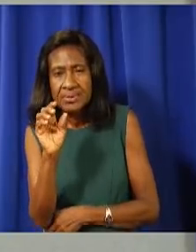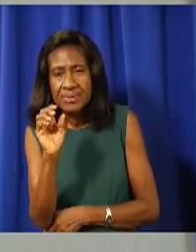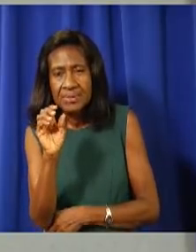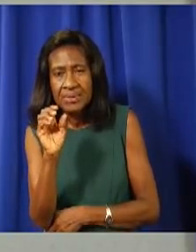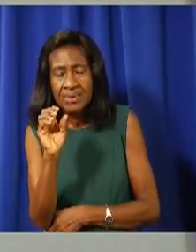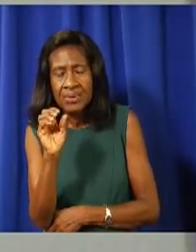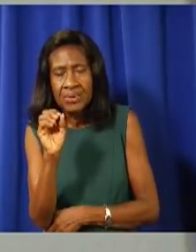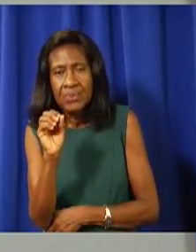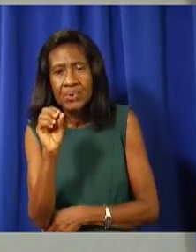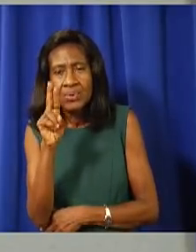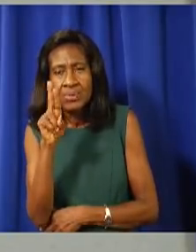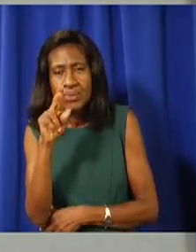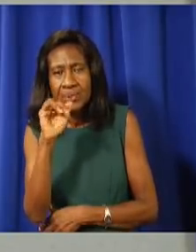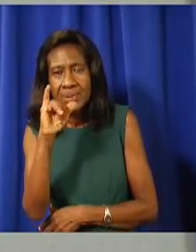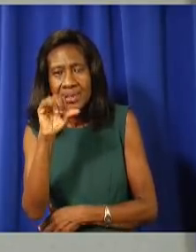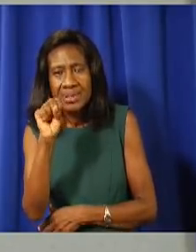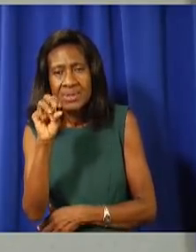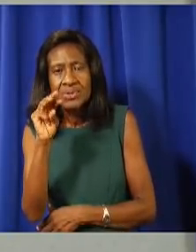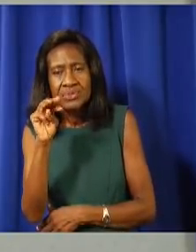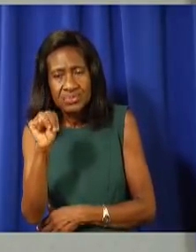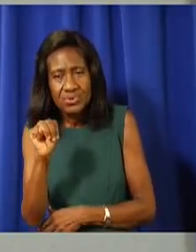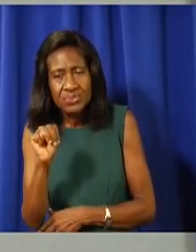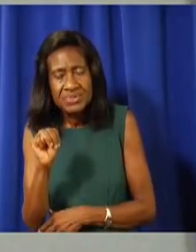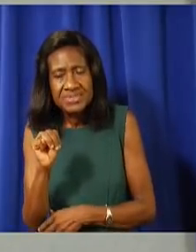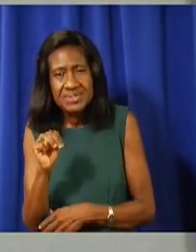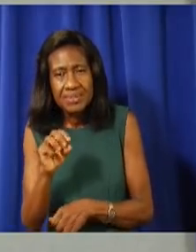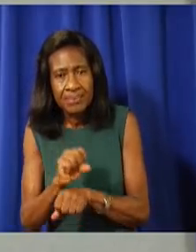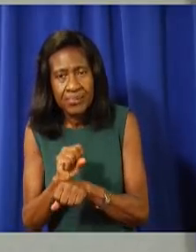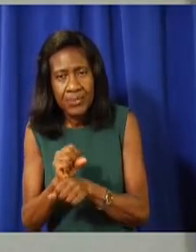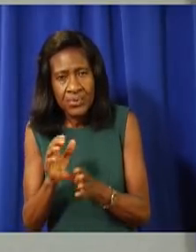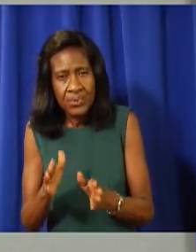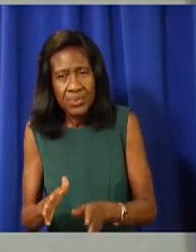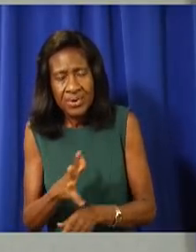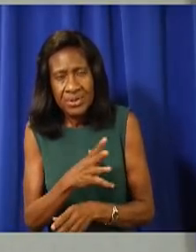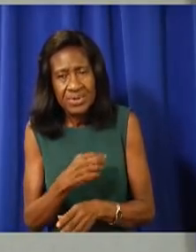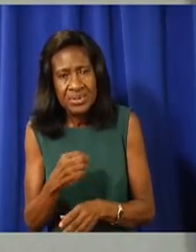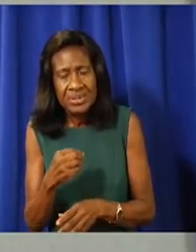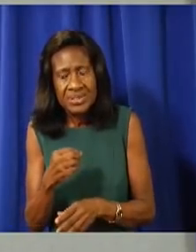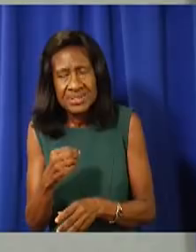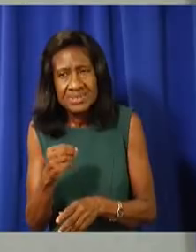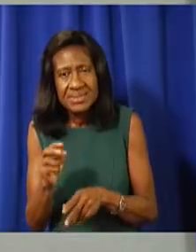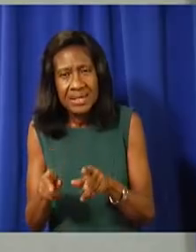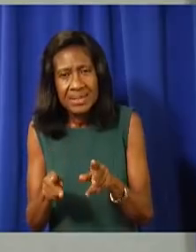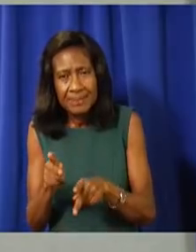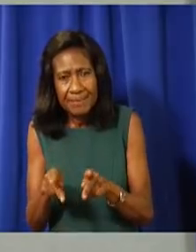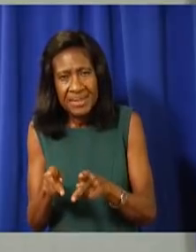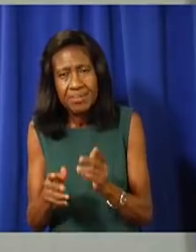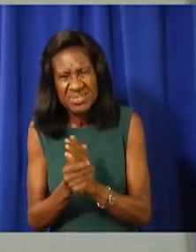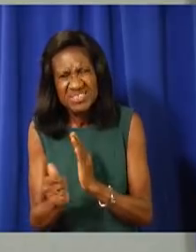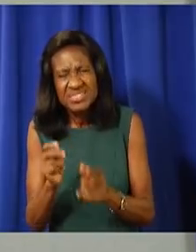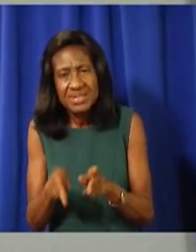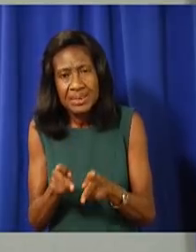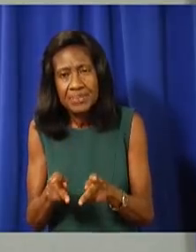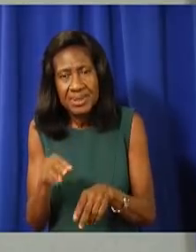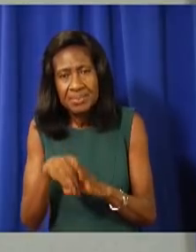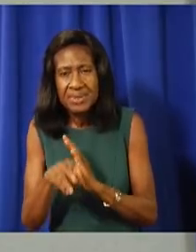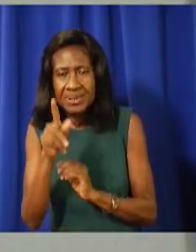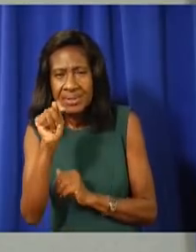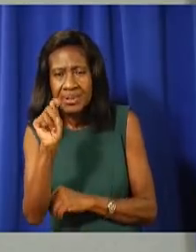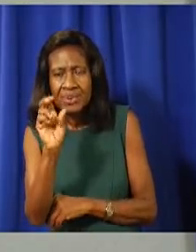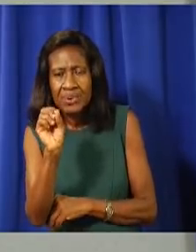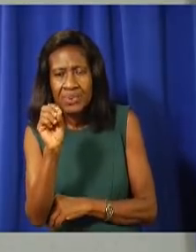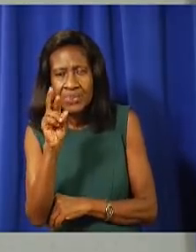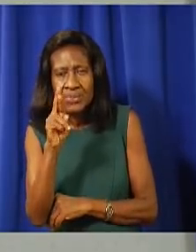a significant increase in tourism is to lift the quarantine. Obviously, lifting the quarantine